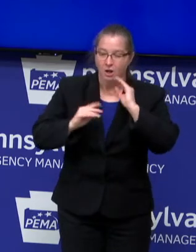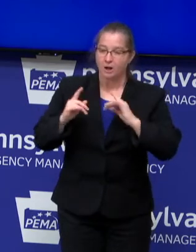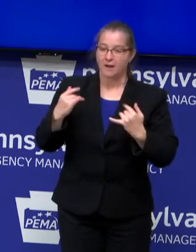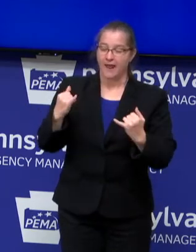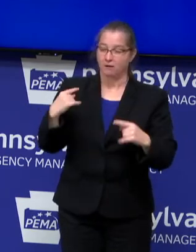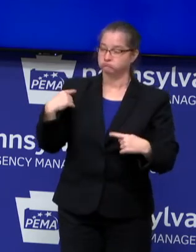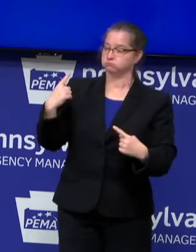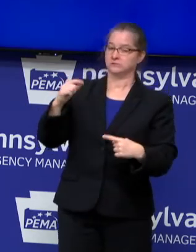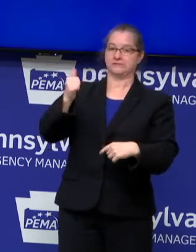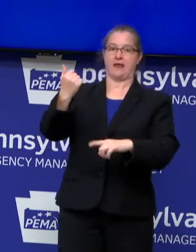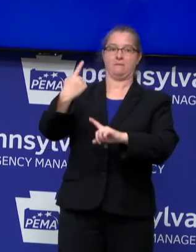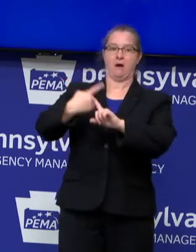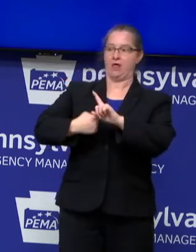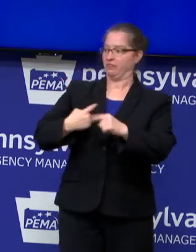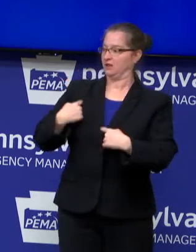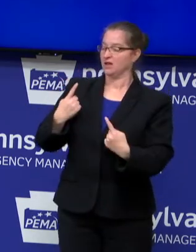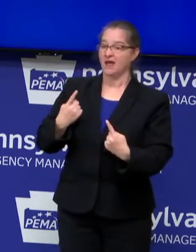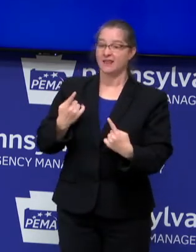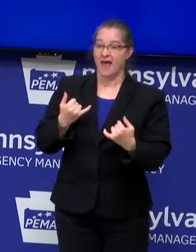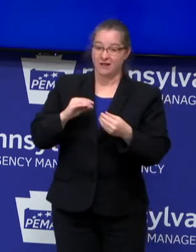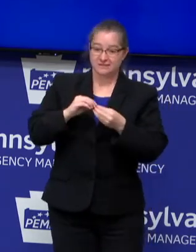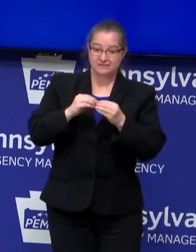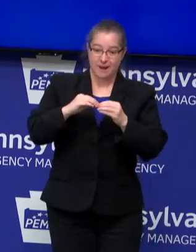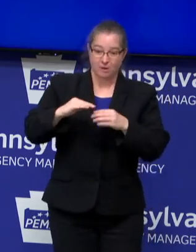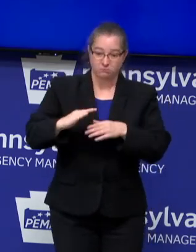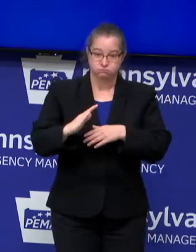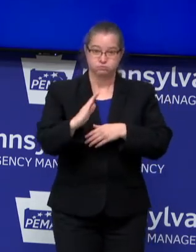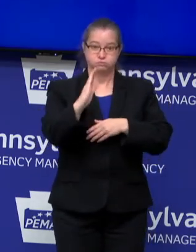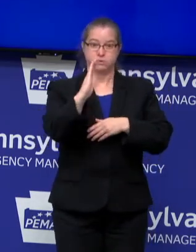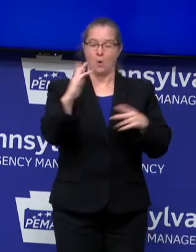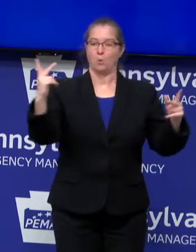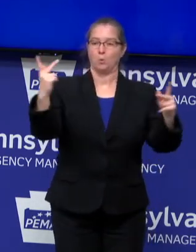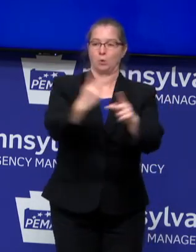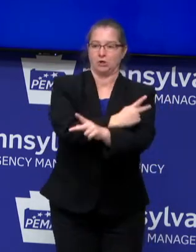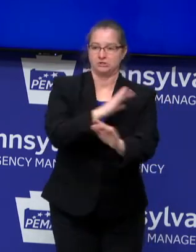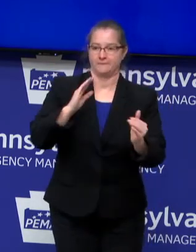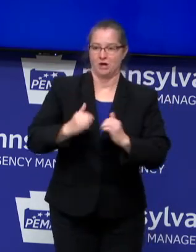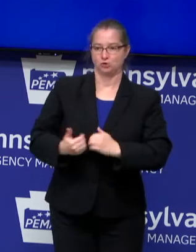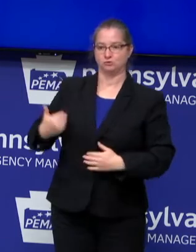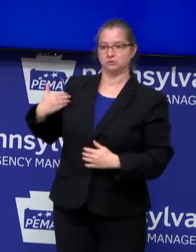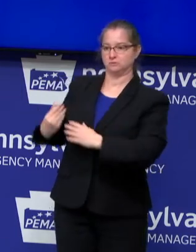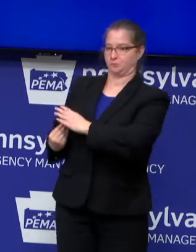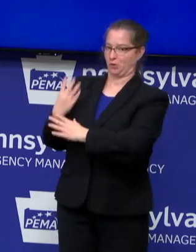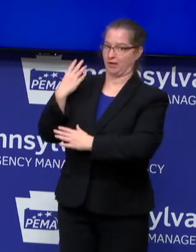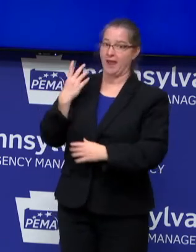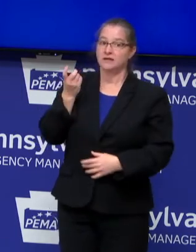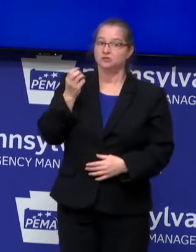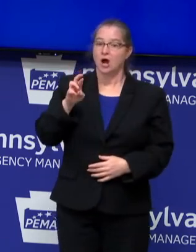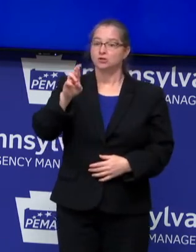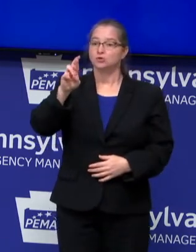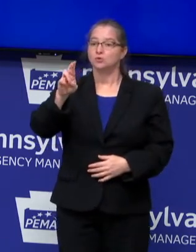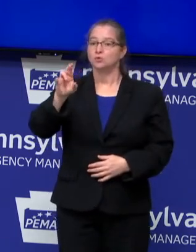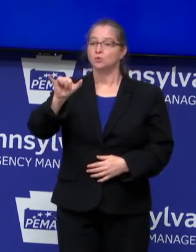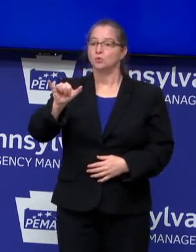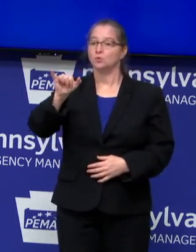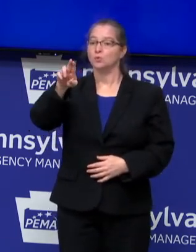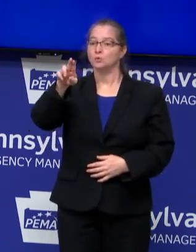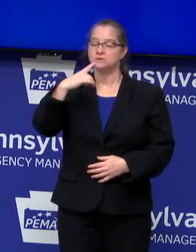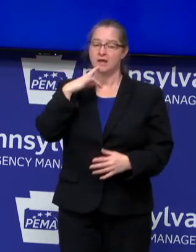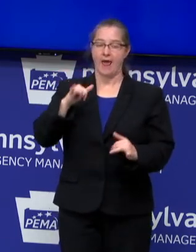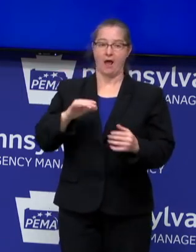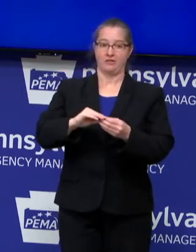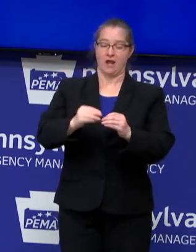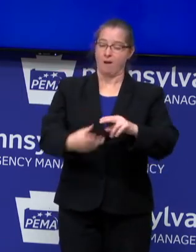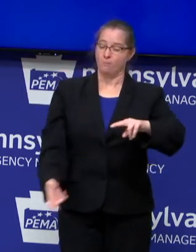later. And this surge is nothing like the spring surge. As Dr. Roo pointed out, the volume is significant.